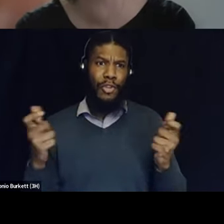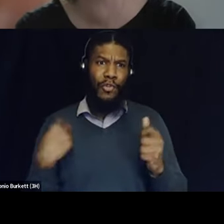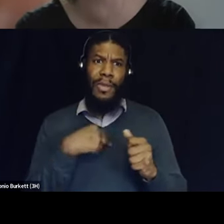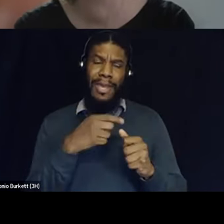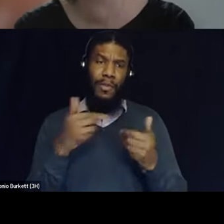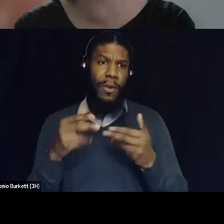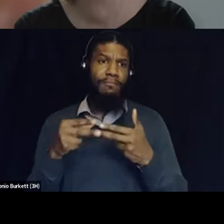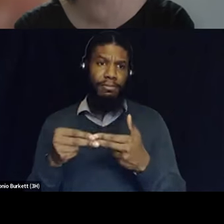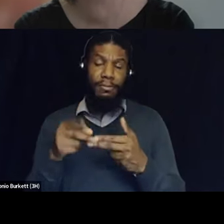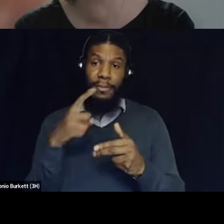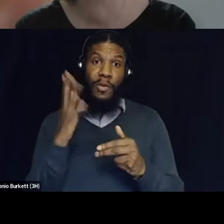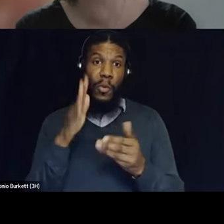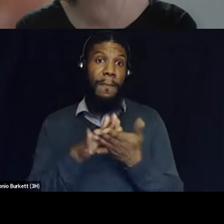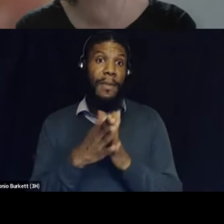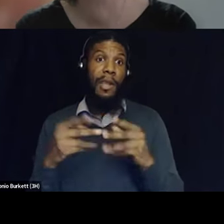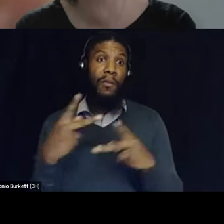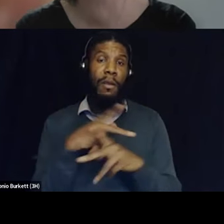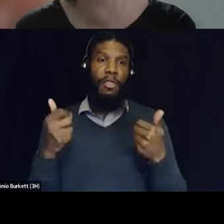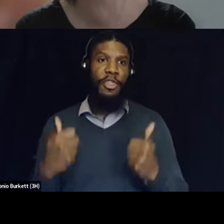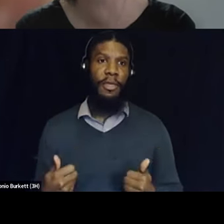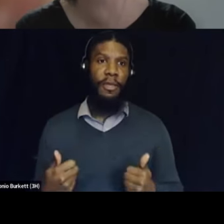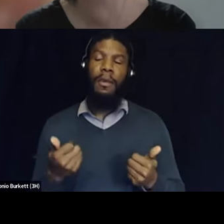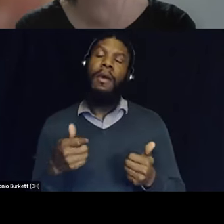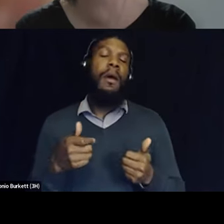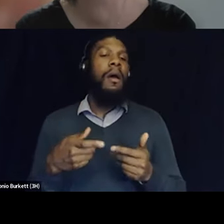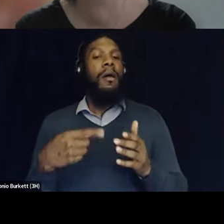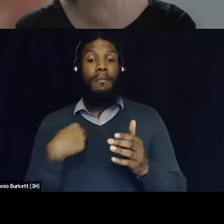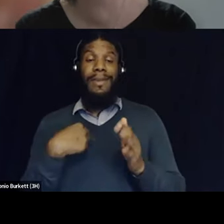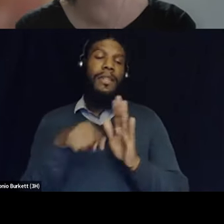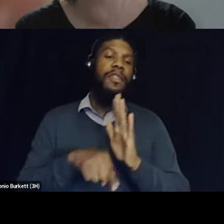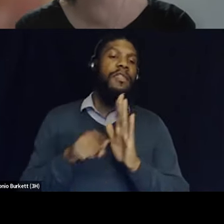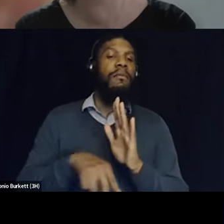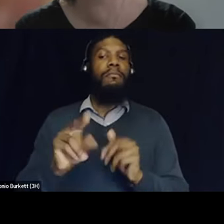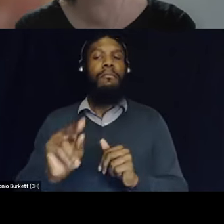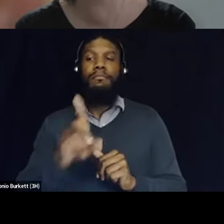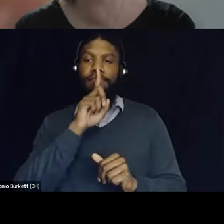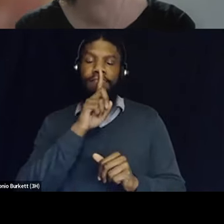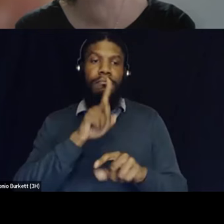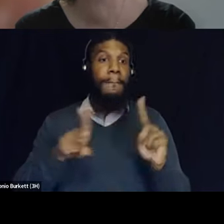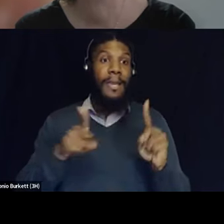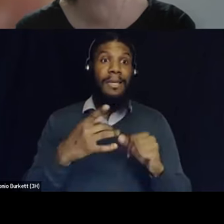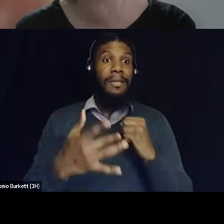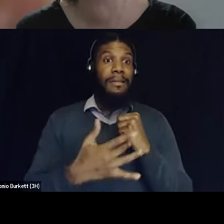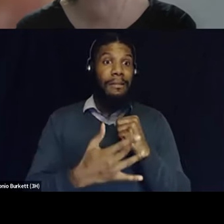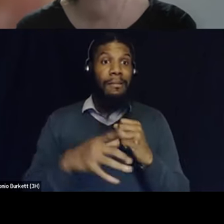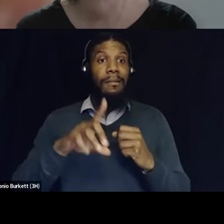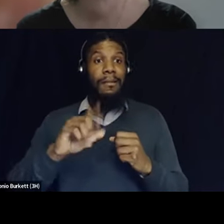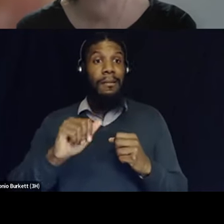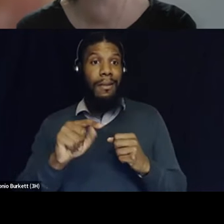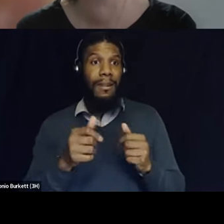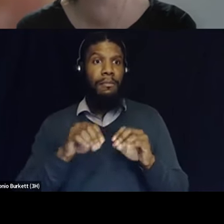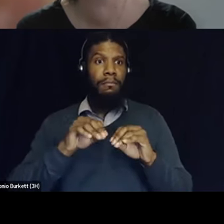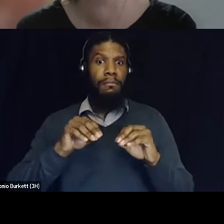i'm not i'm not trying to be negative in whatever way shape or form but the way that data and technology is accelerating and how these